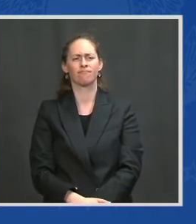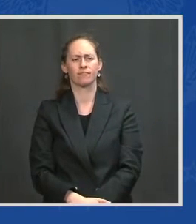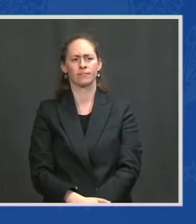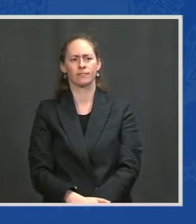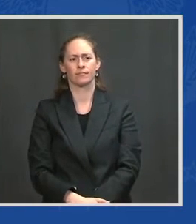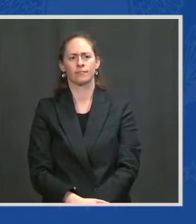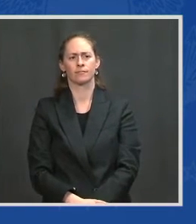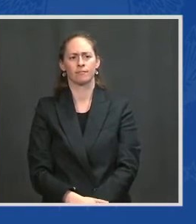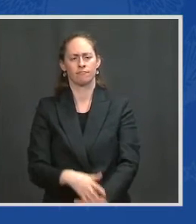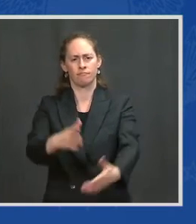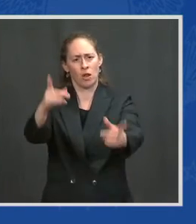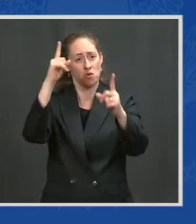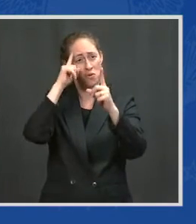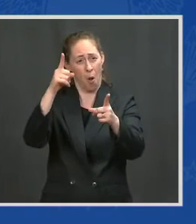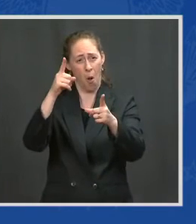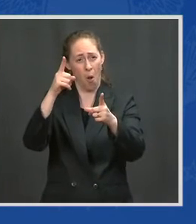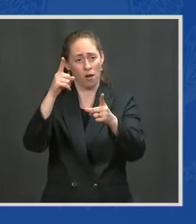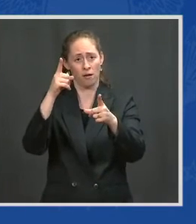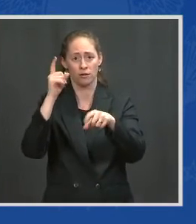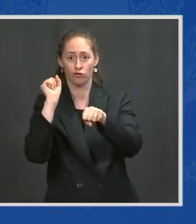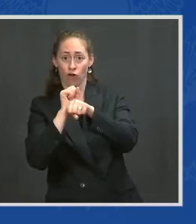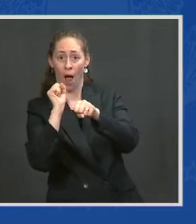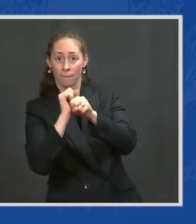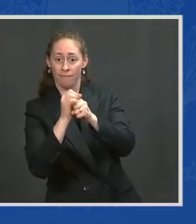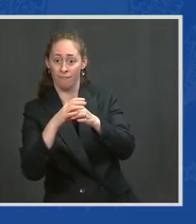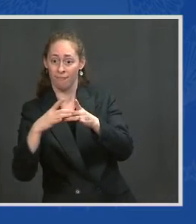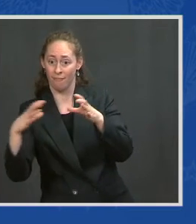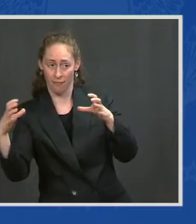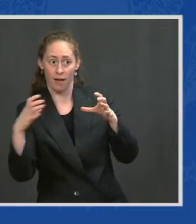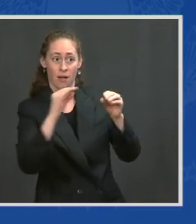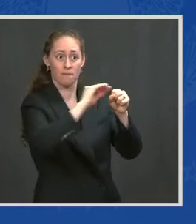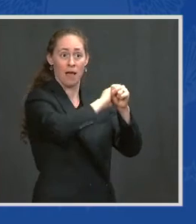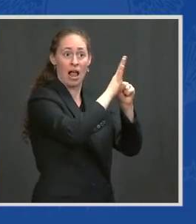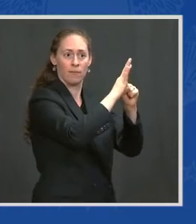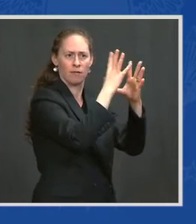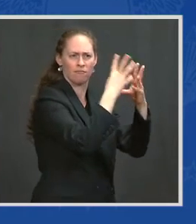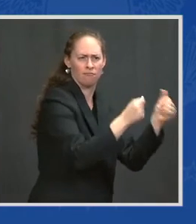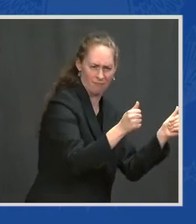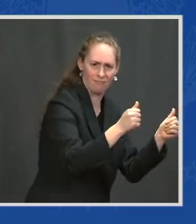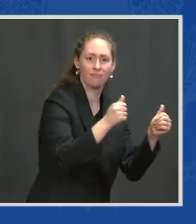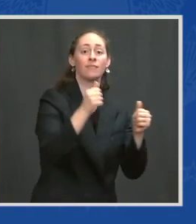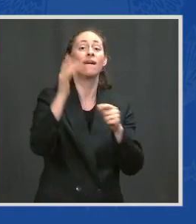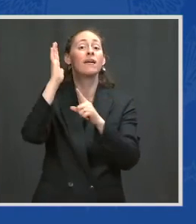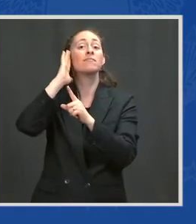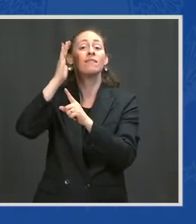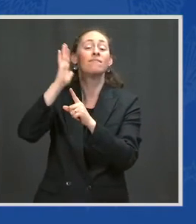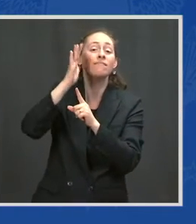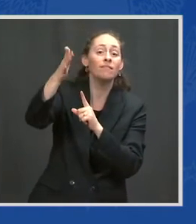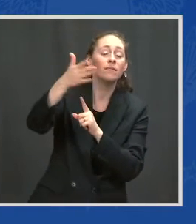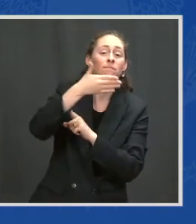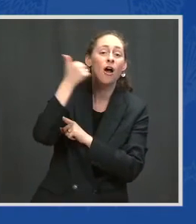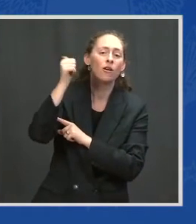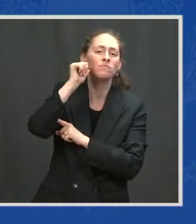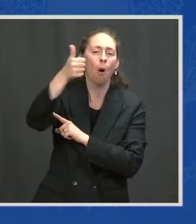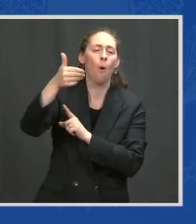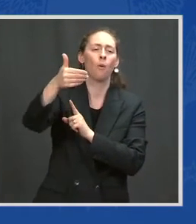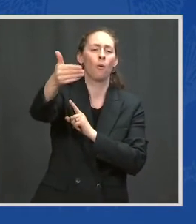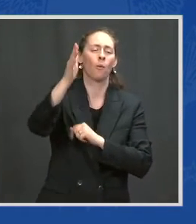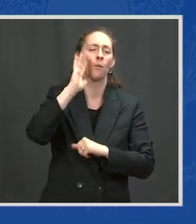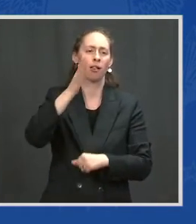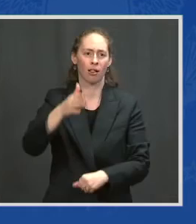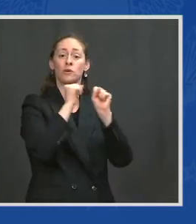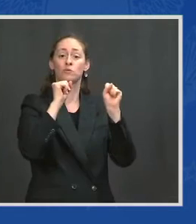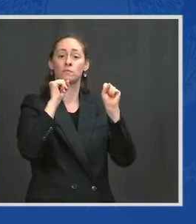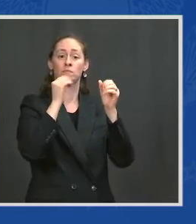pandemic today and building back better for tomorrow. America, the American rescue plan is just that a rescue